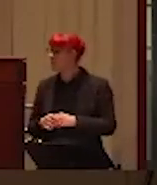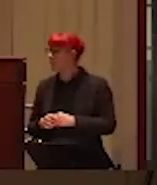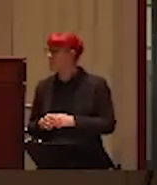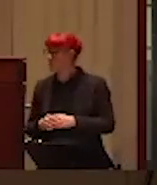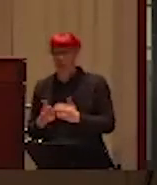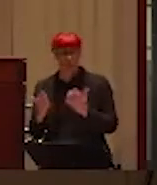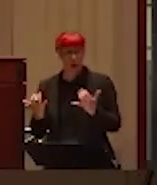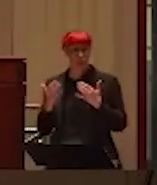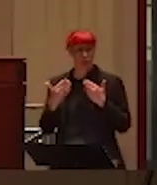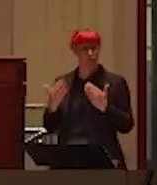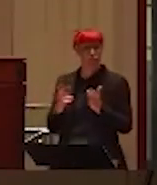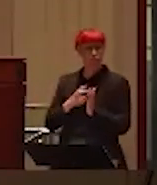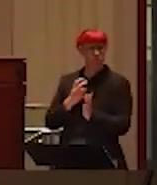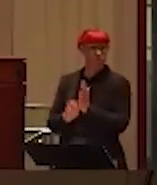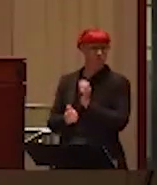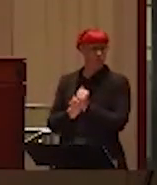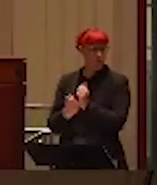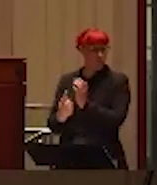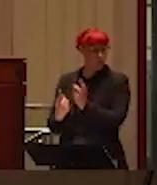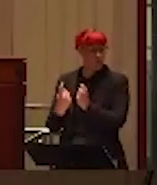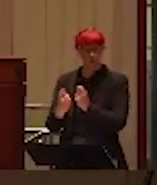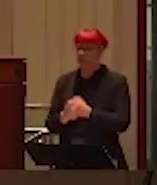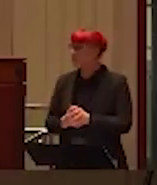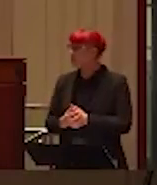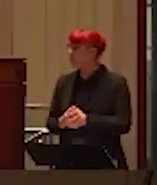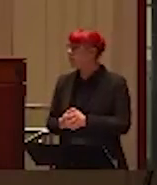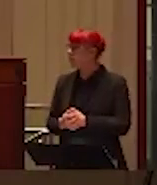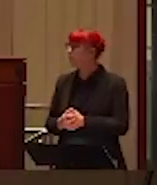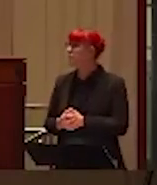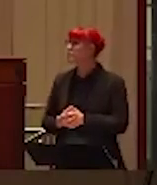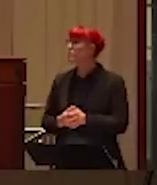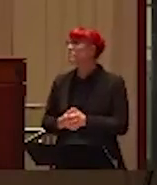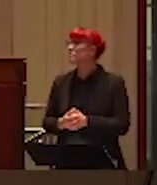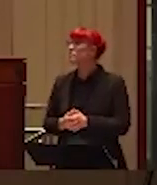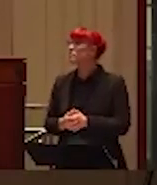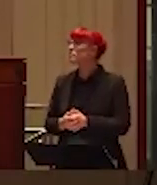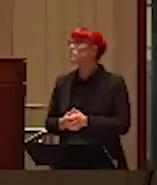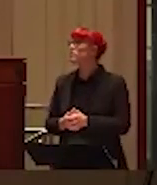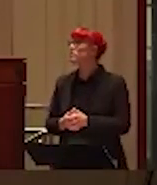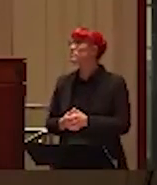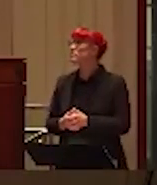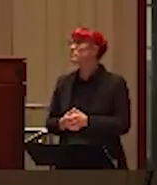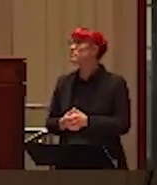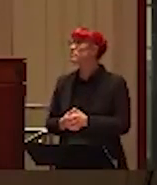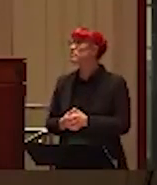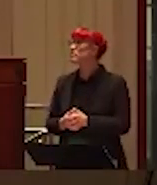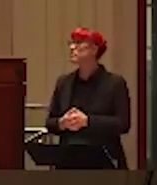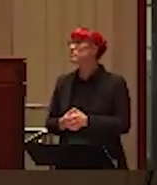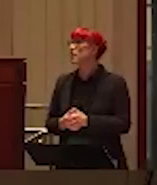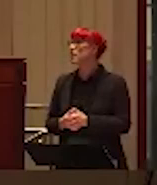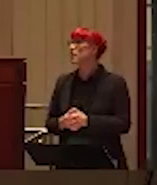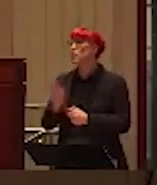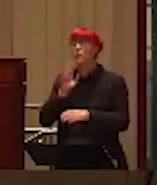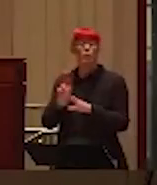with no further ado, I will start. And I'm going to use the facility of Slido with